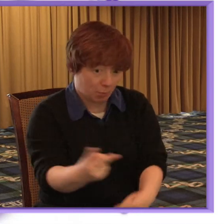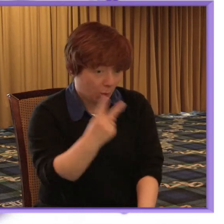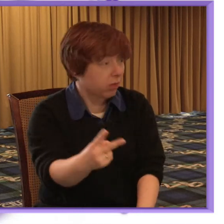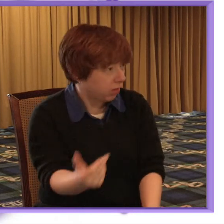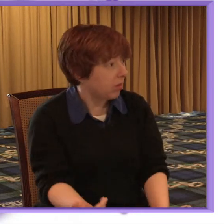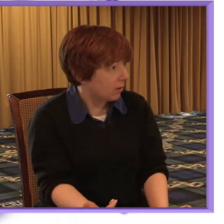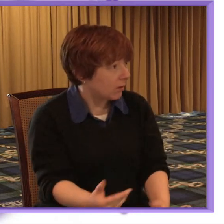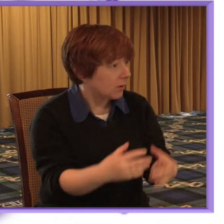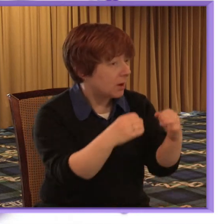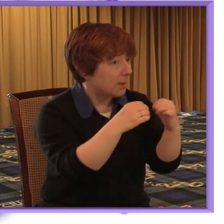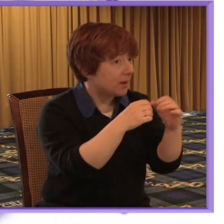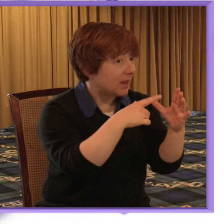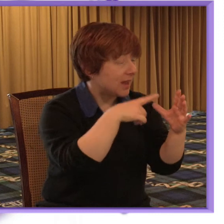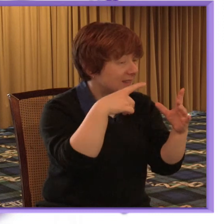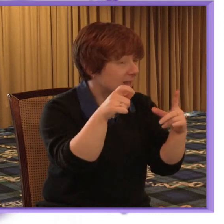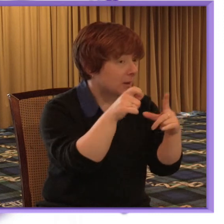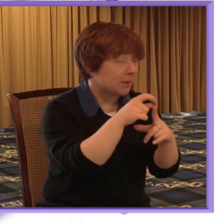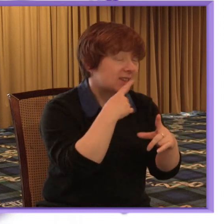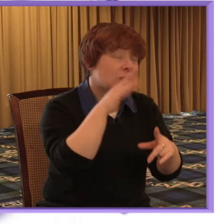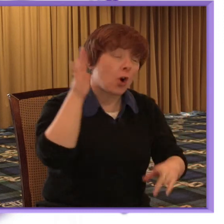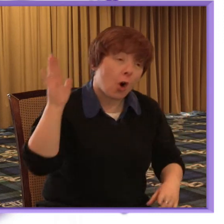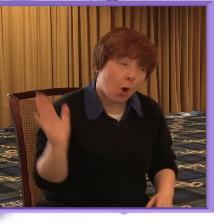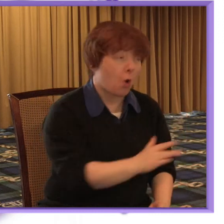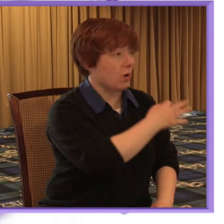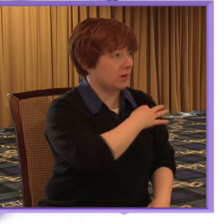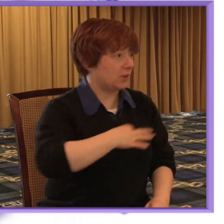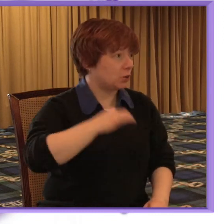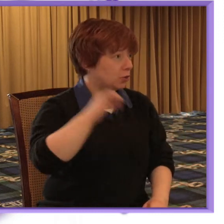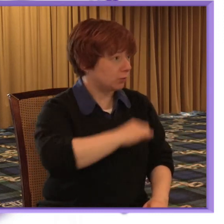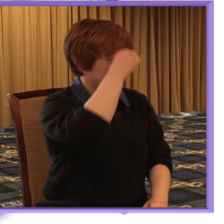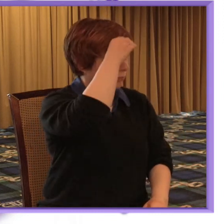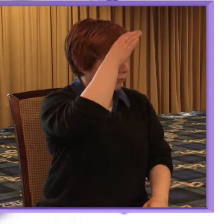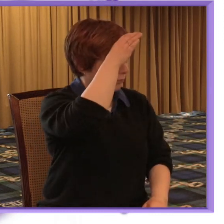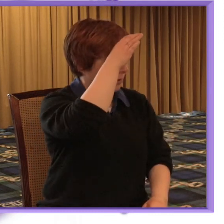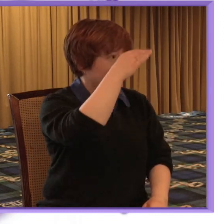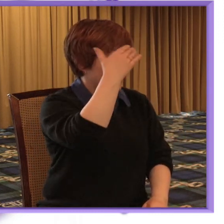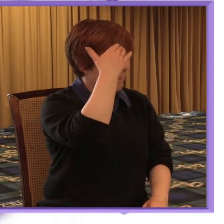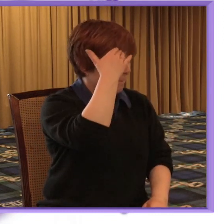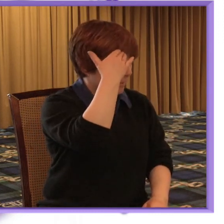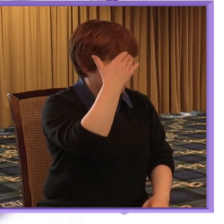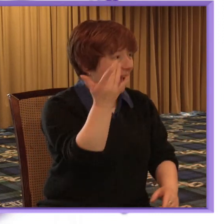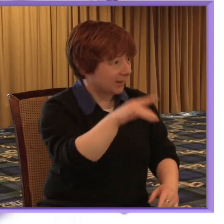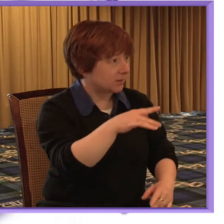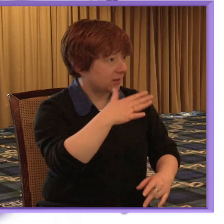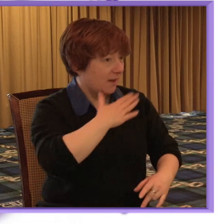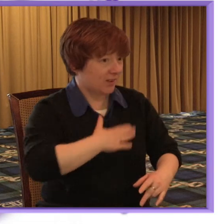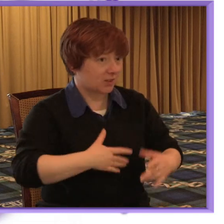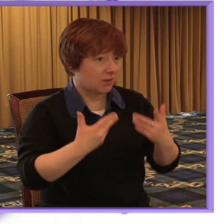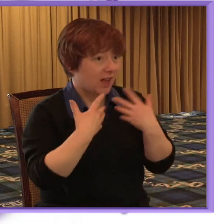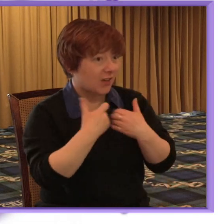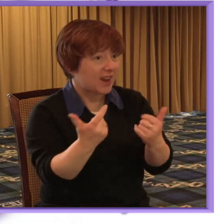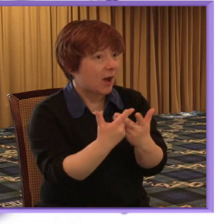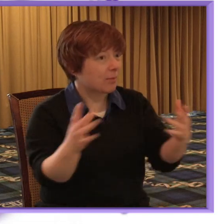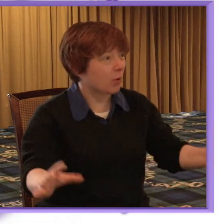recommended that all clinicians should be trained to understand both mental and physical health and their interdependencies and those who